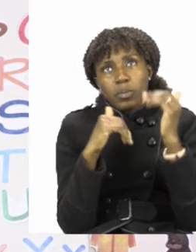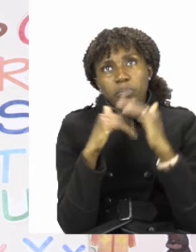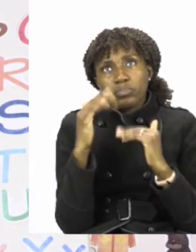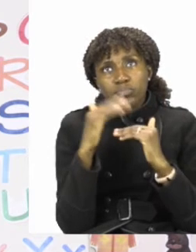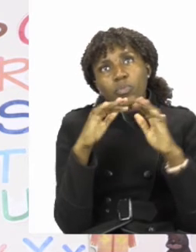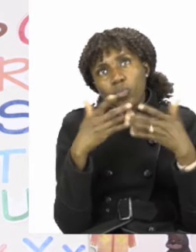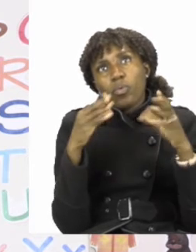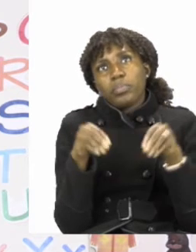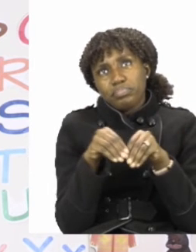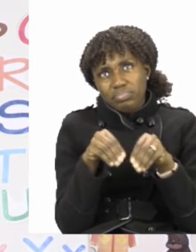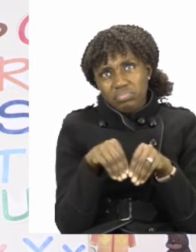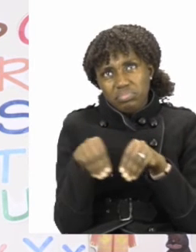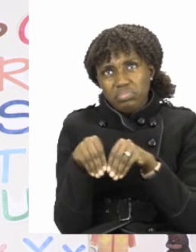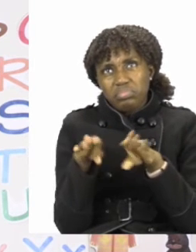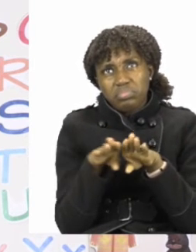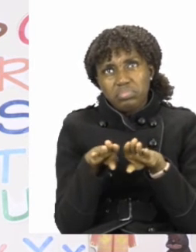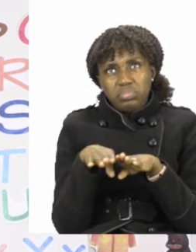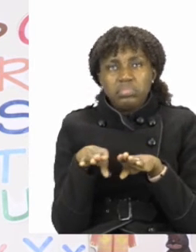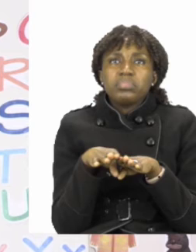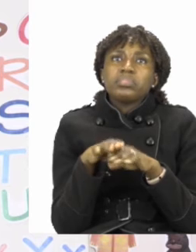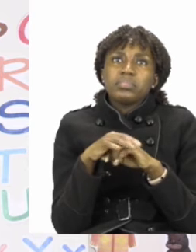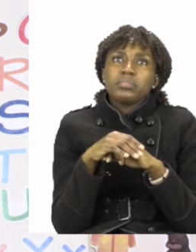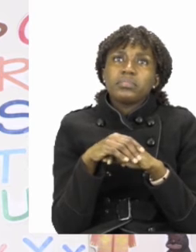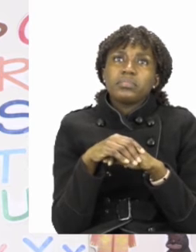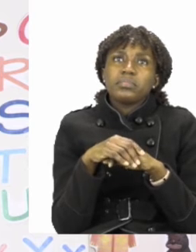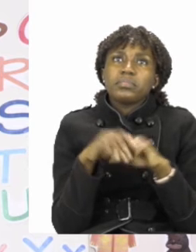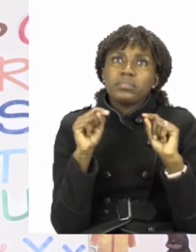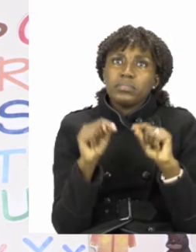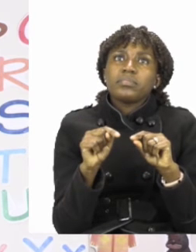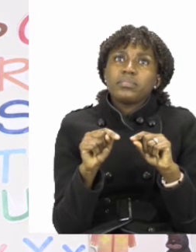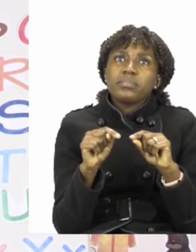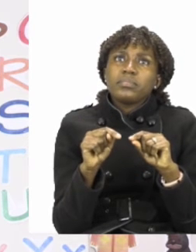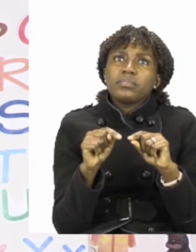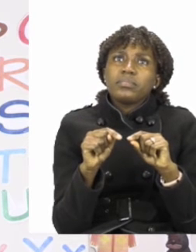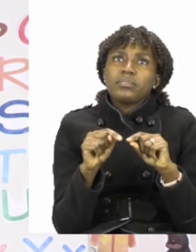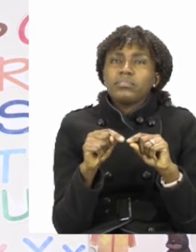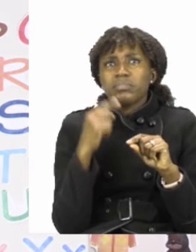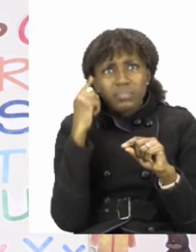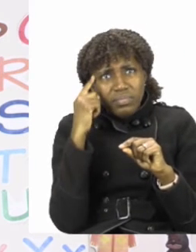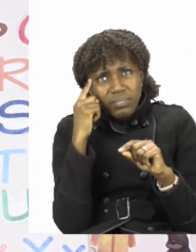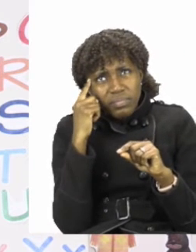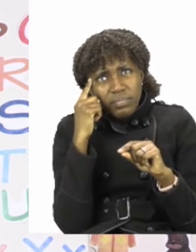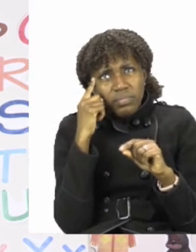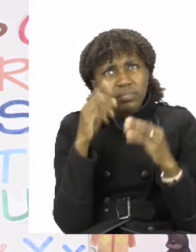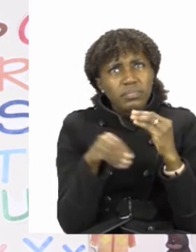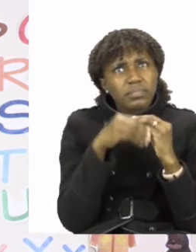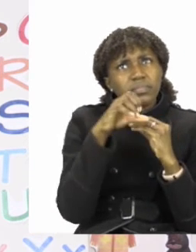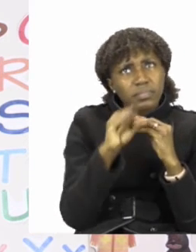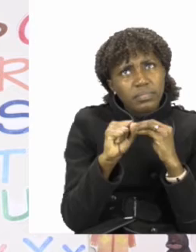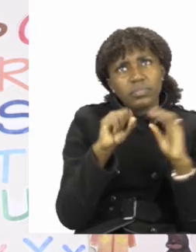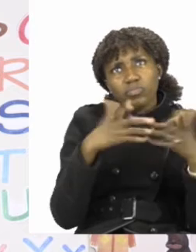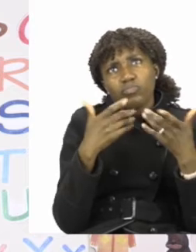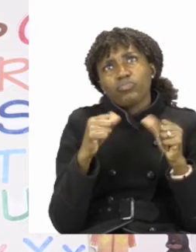Now it's going to be our job to find out whether or not we are going to change the